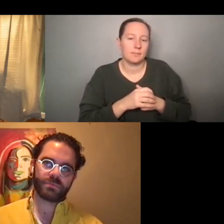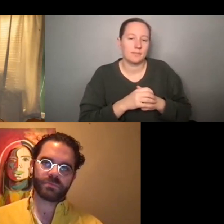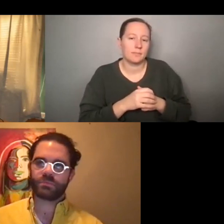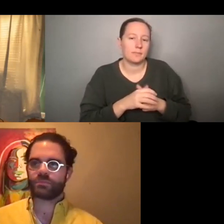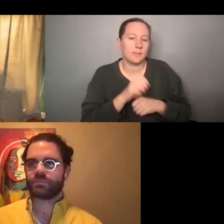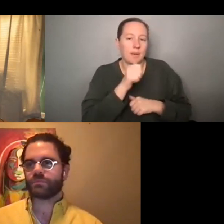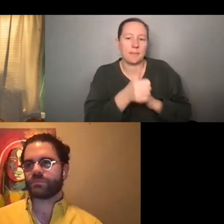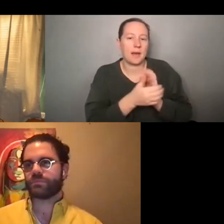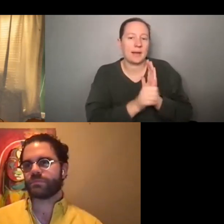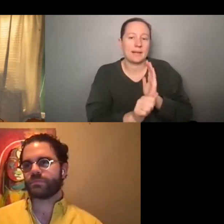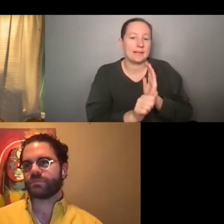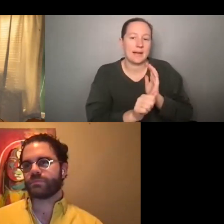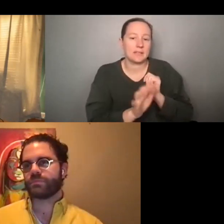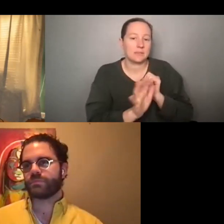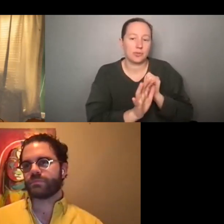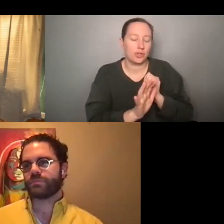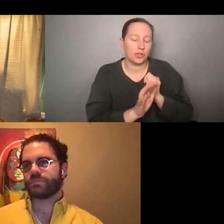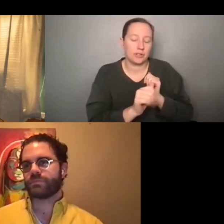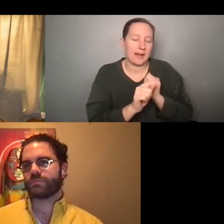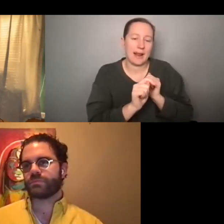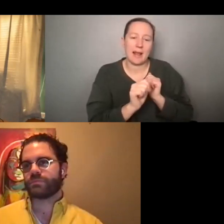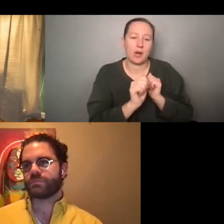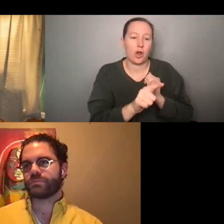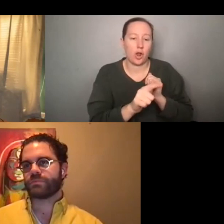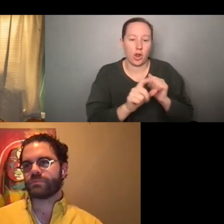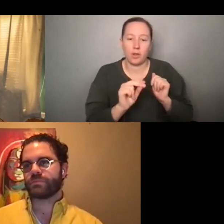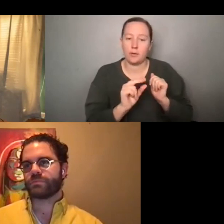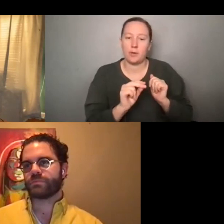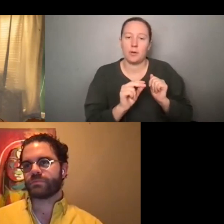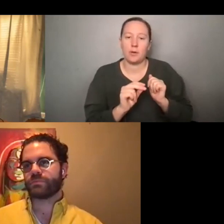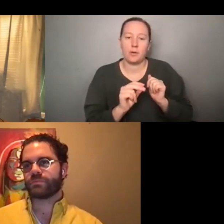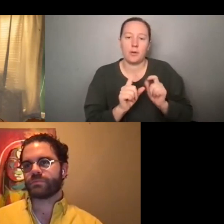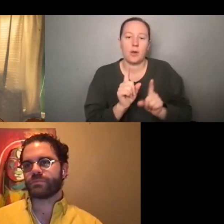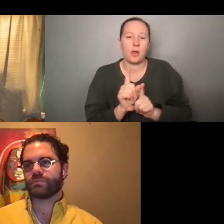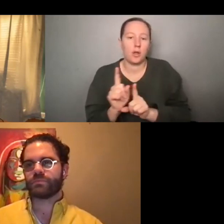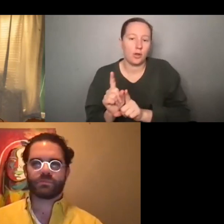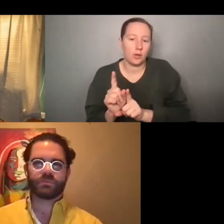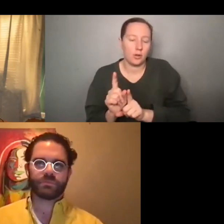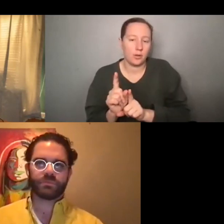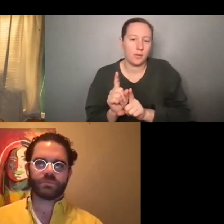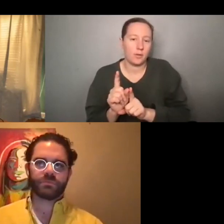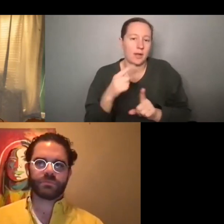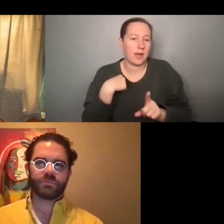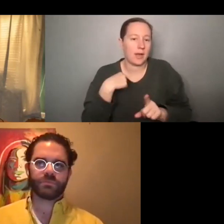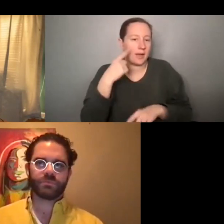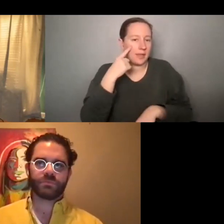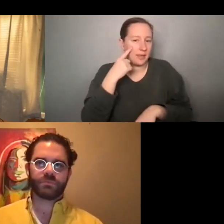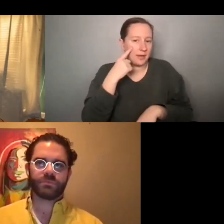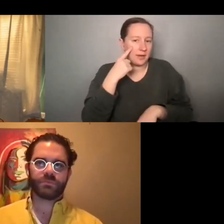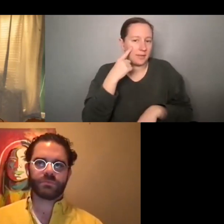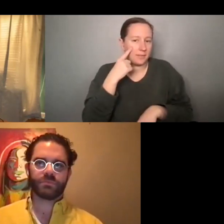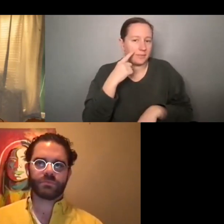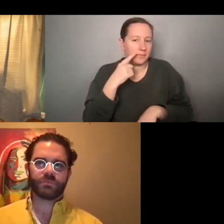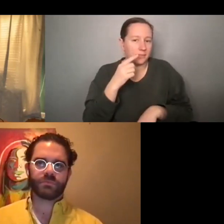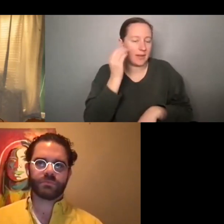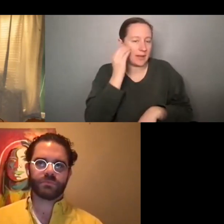expert at it at all. Um, and so, and also, uh, I think with Leslie's, because I know you're, you review